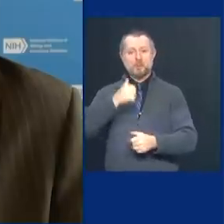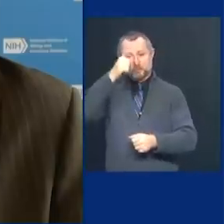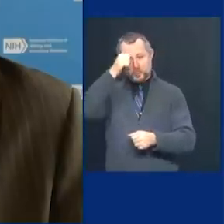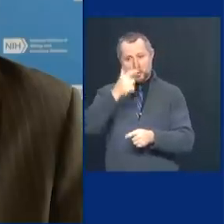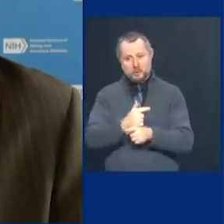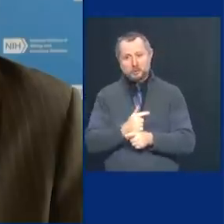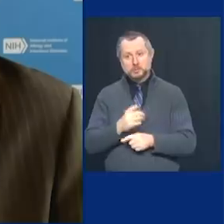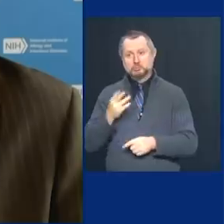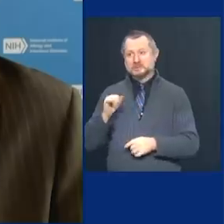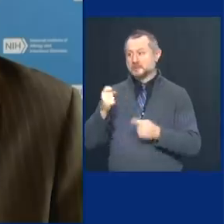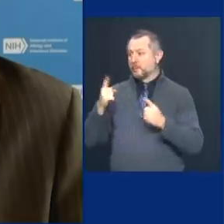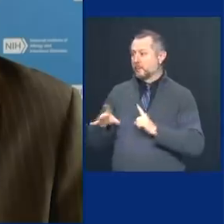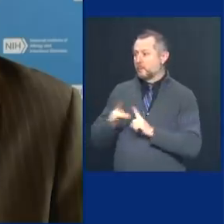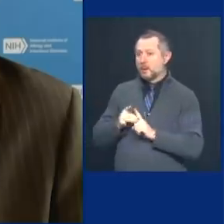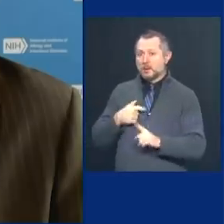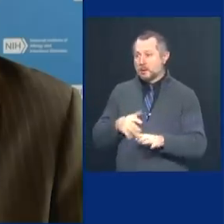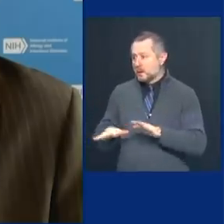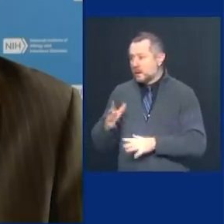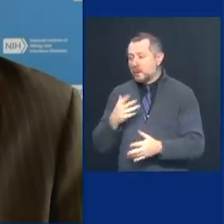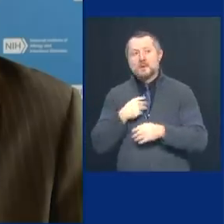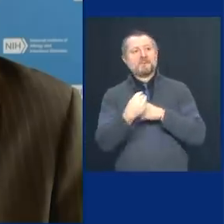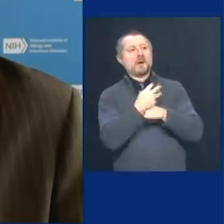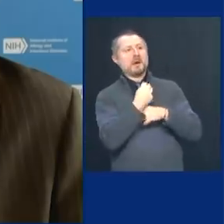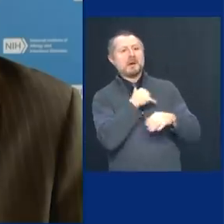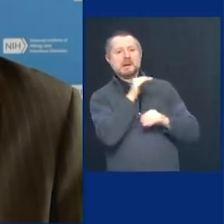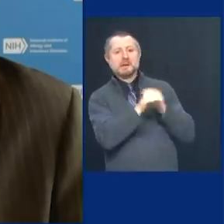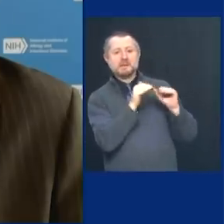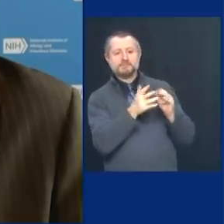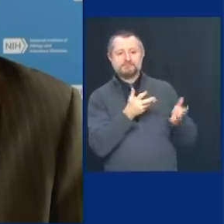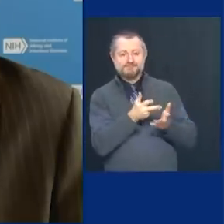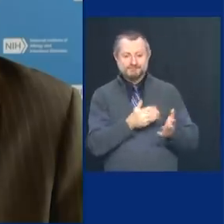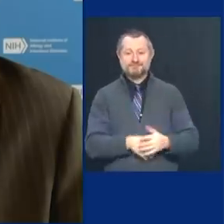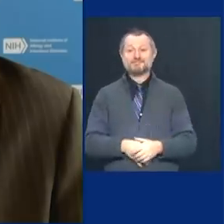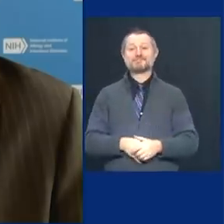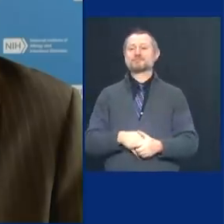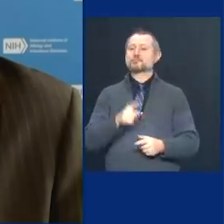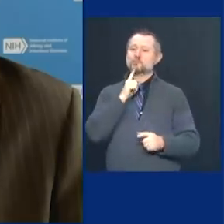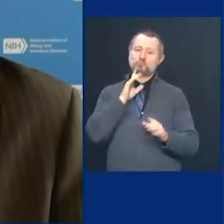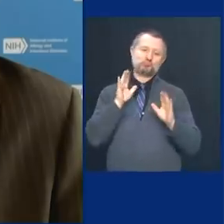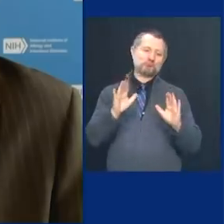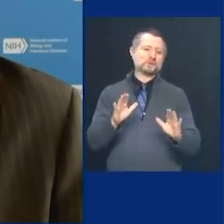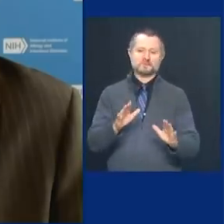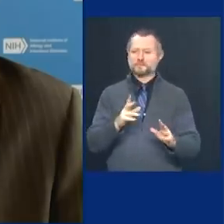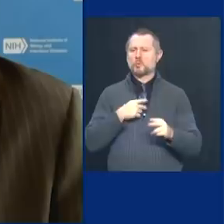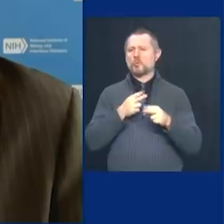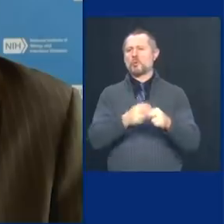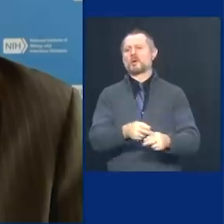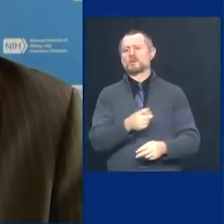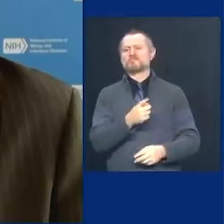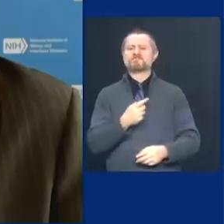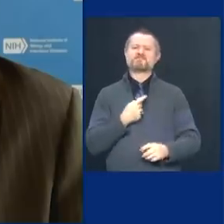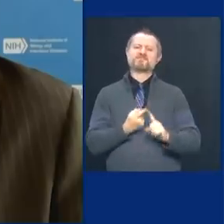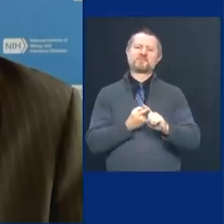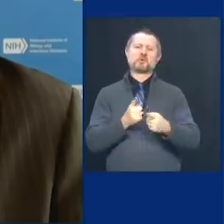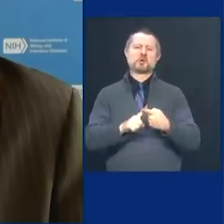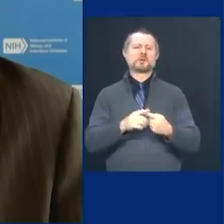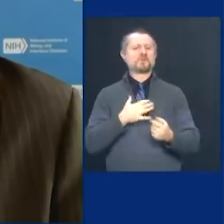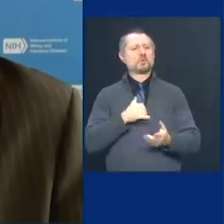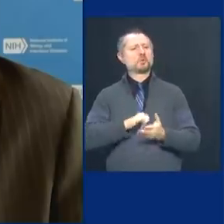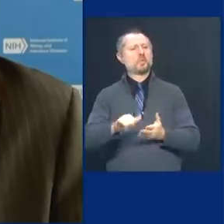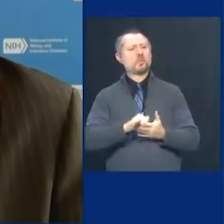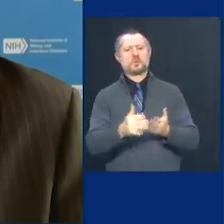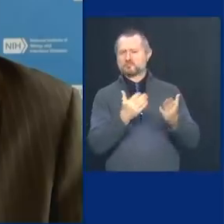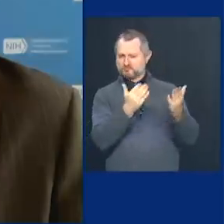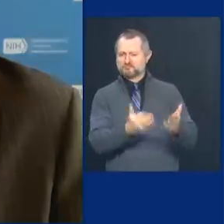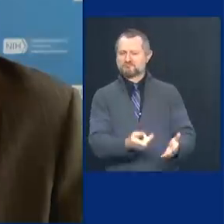on, gave him good advice. But the doctor has been a great, great friend to New York. I'm just worried when